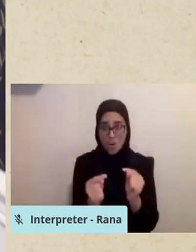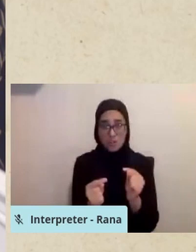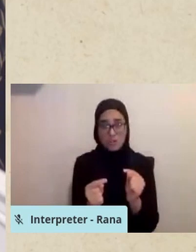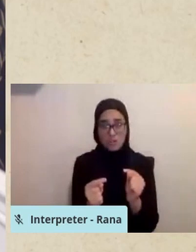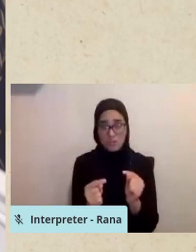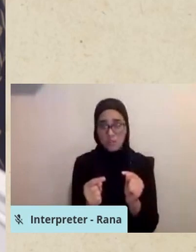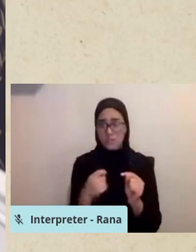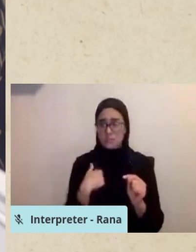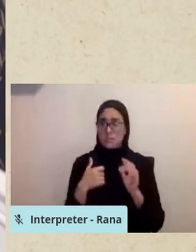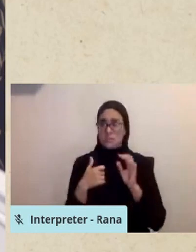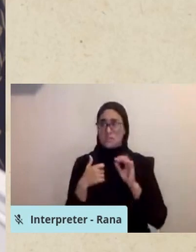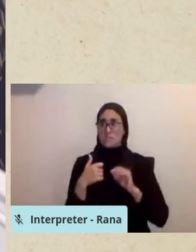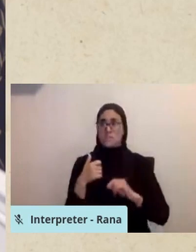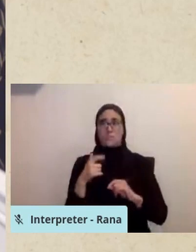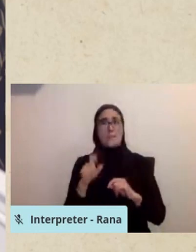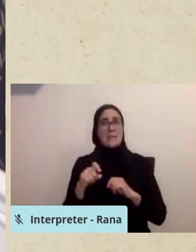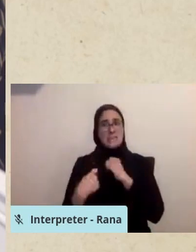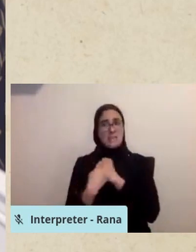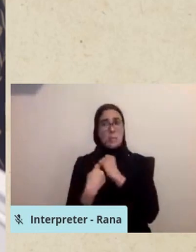indignation?